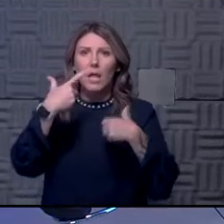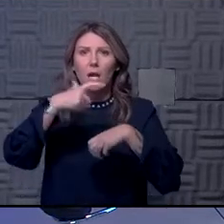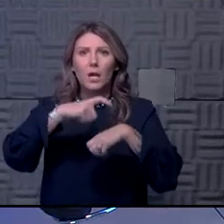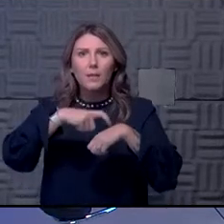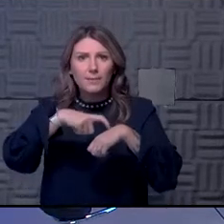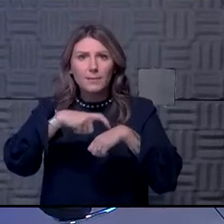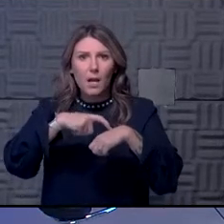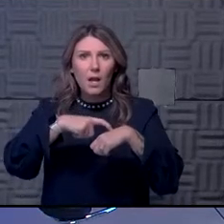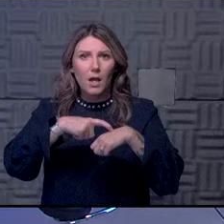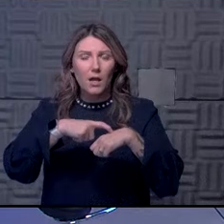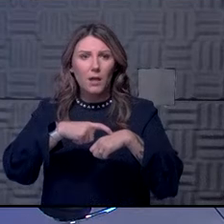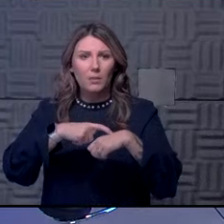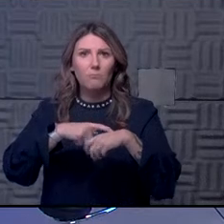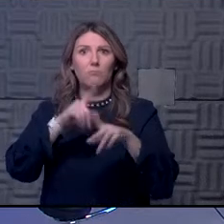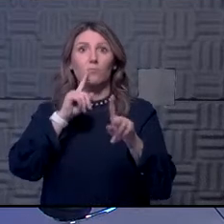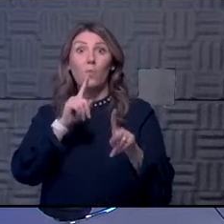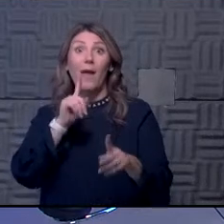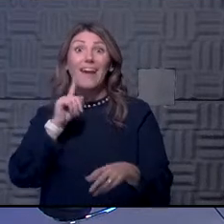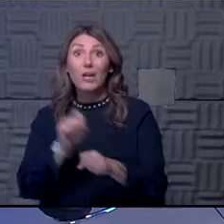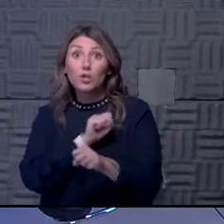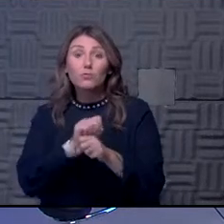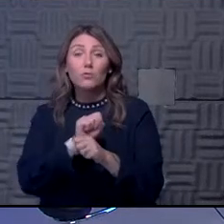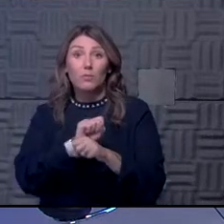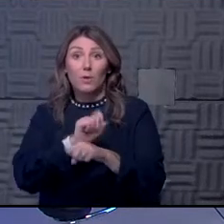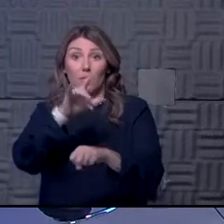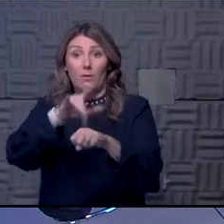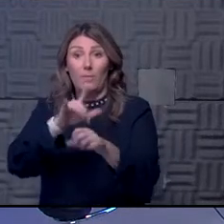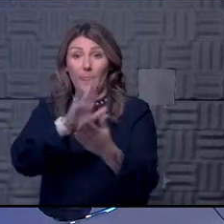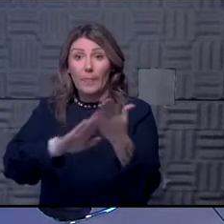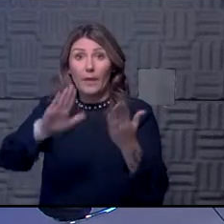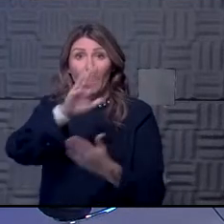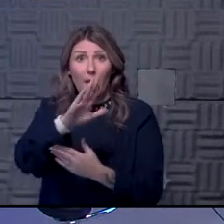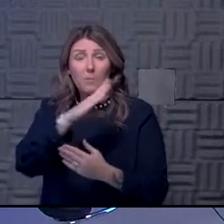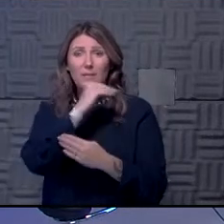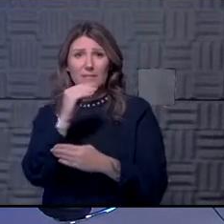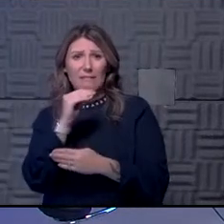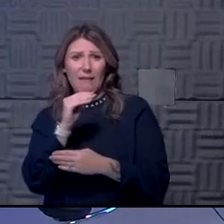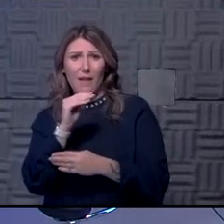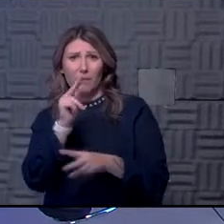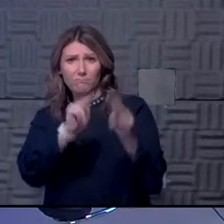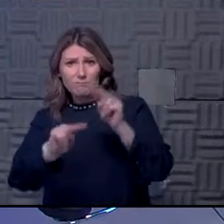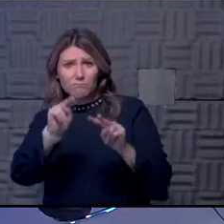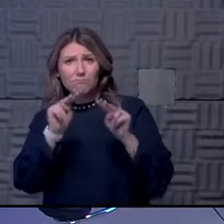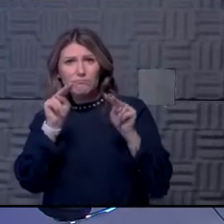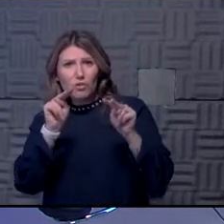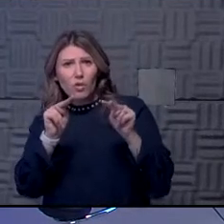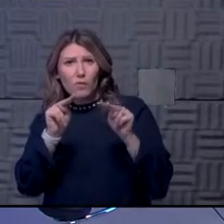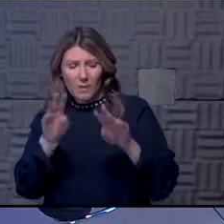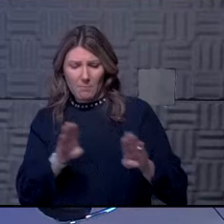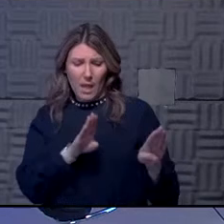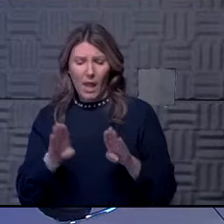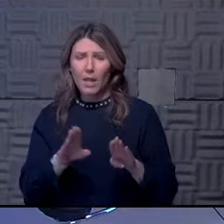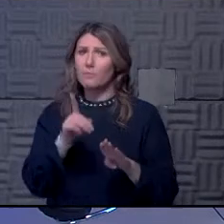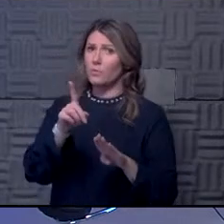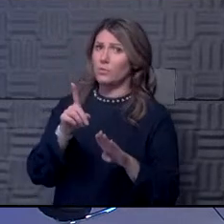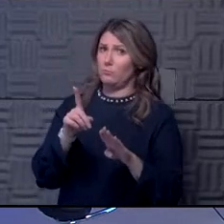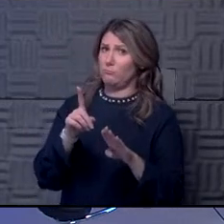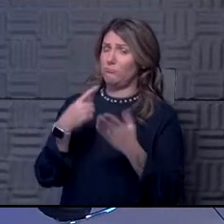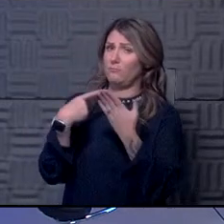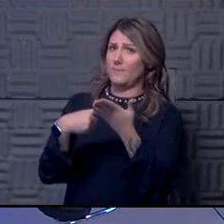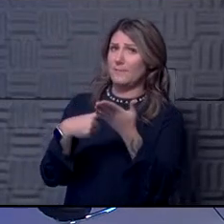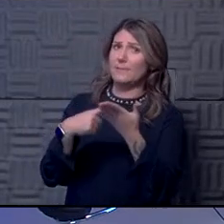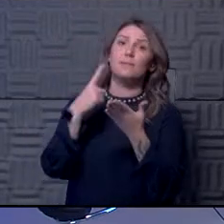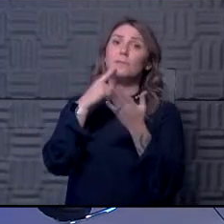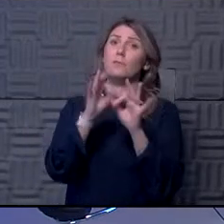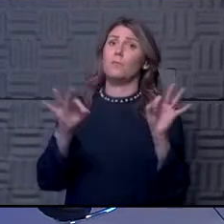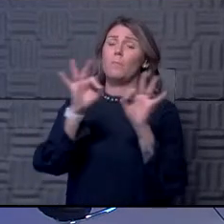on campus really observing behavior. Uh, and I know, uh, Chancellor, you've talked about the importance of that and, and what we have seen, um,